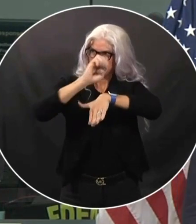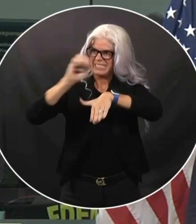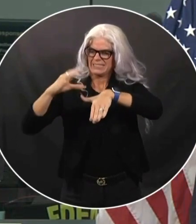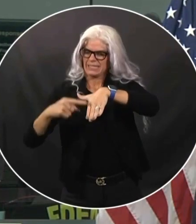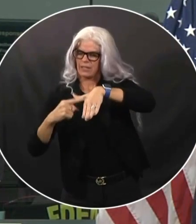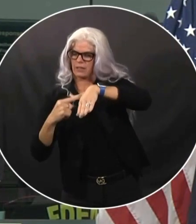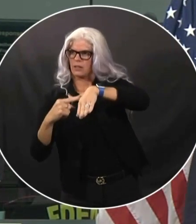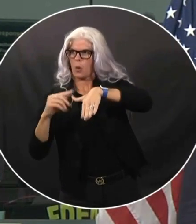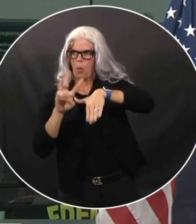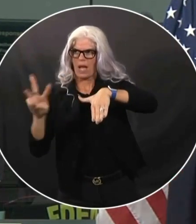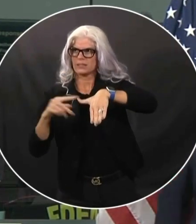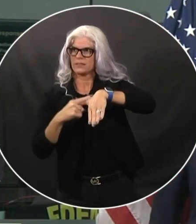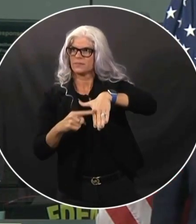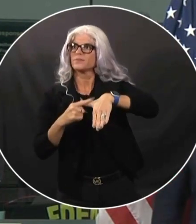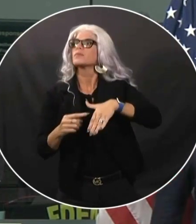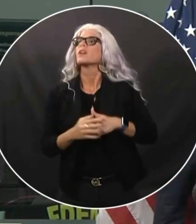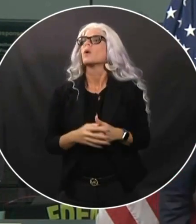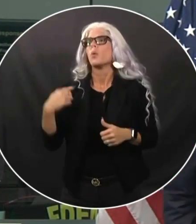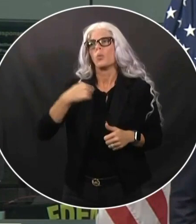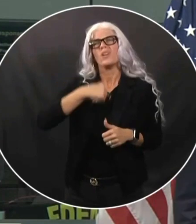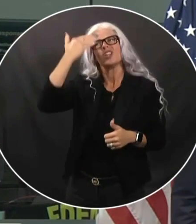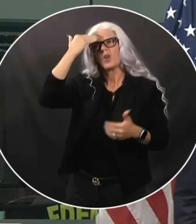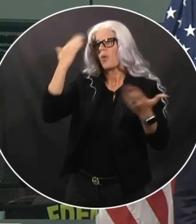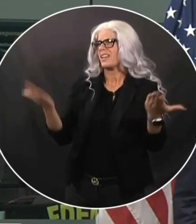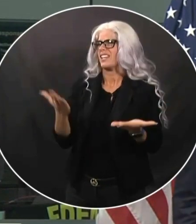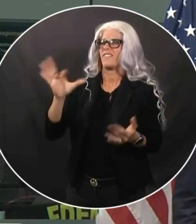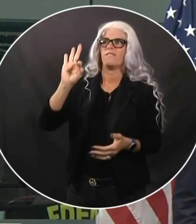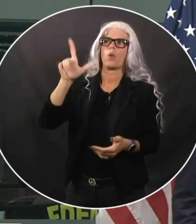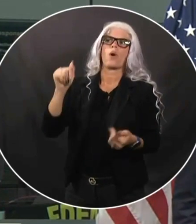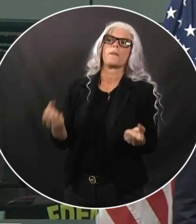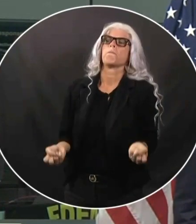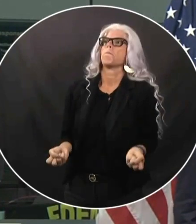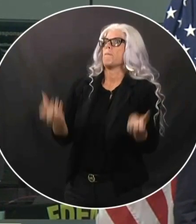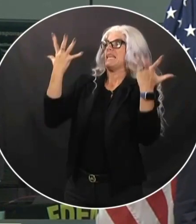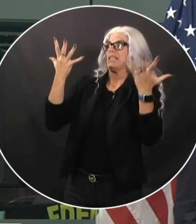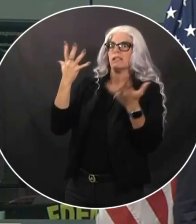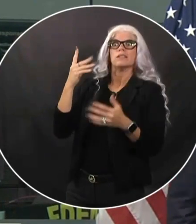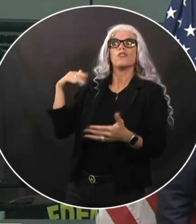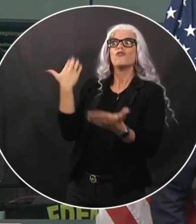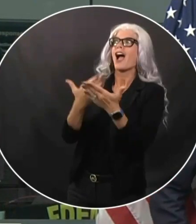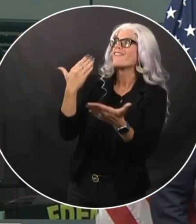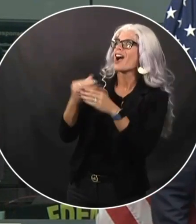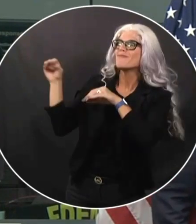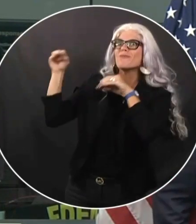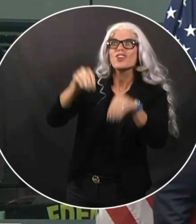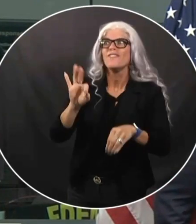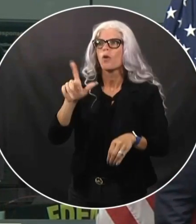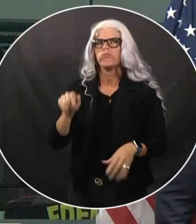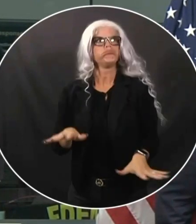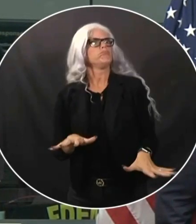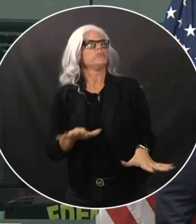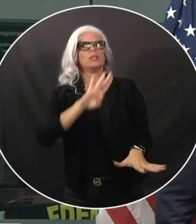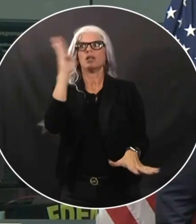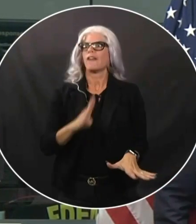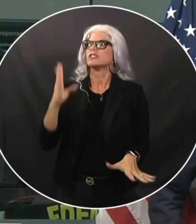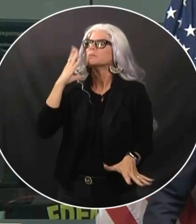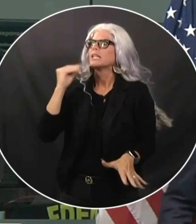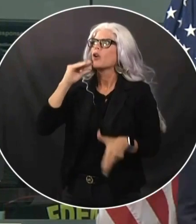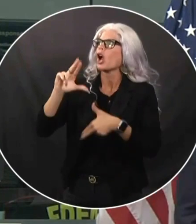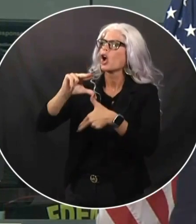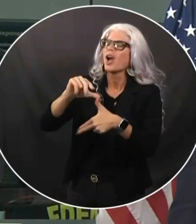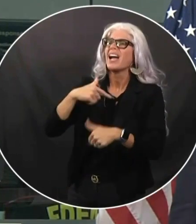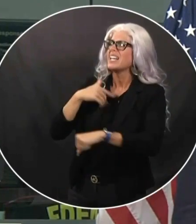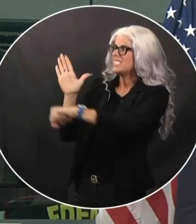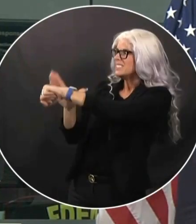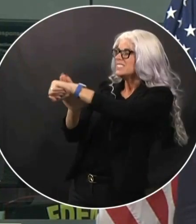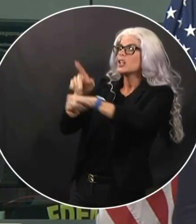We know that for many Floridians, this may be their first hurricane experience. As the governor said, do not panic. There is still time to get your